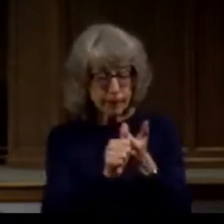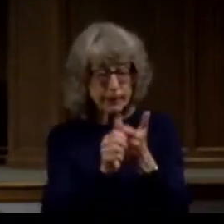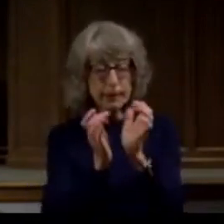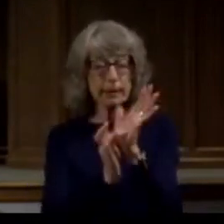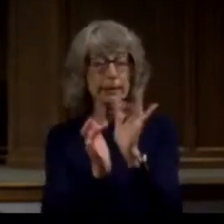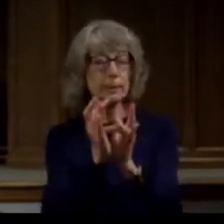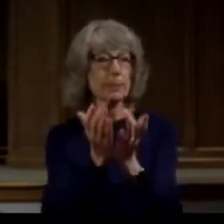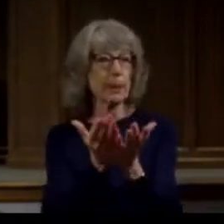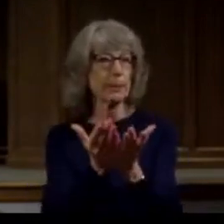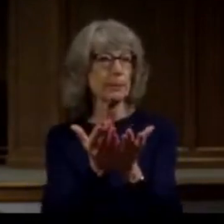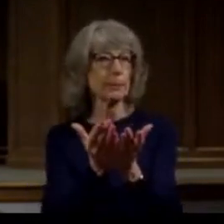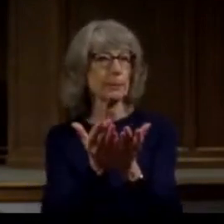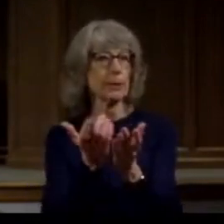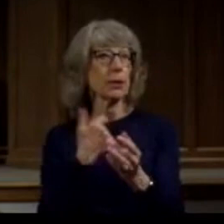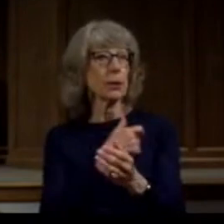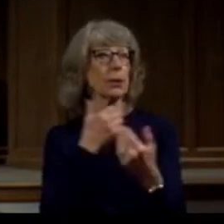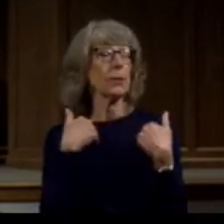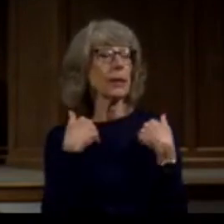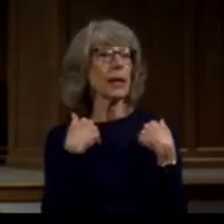where we had joy buses